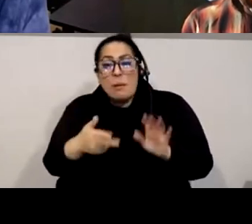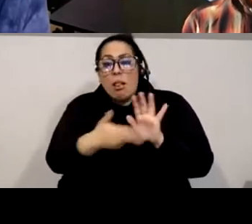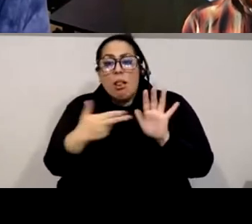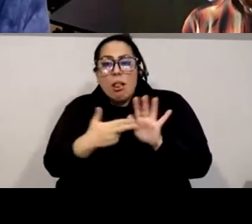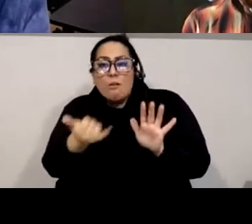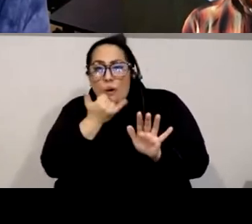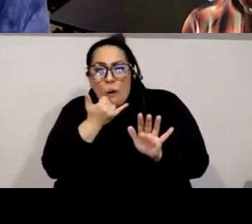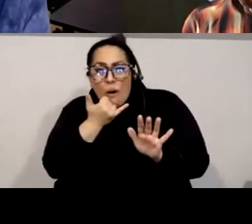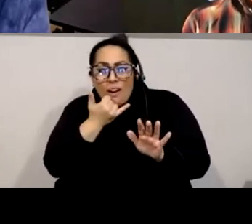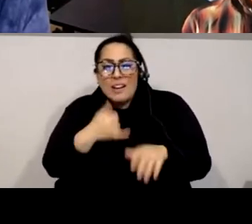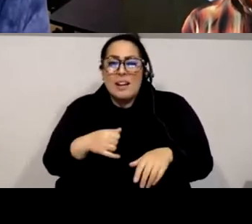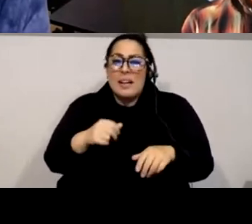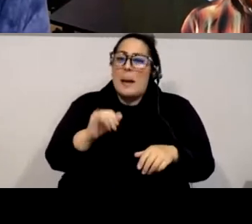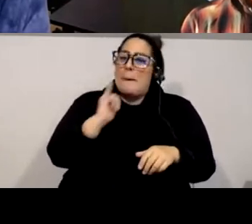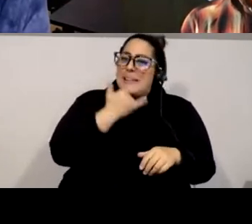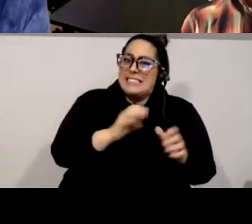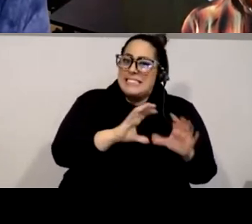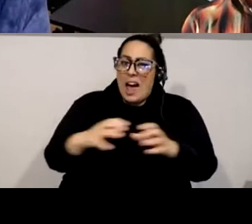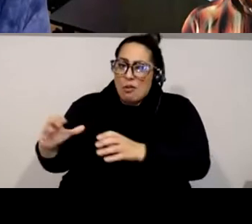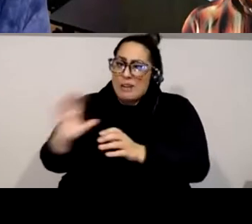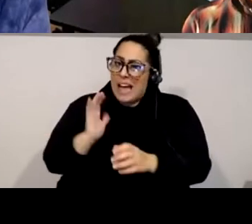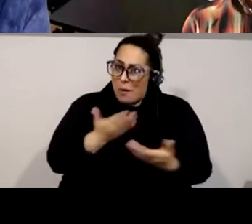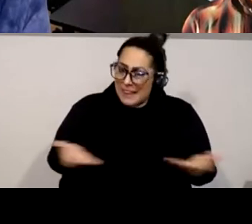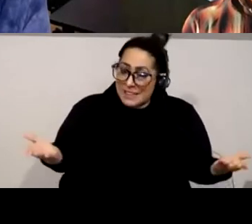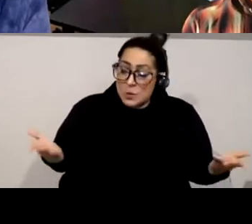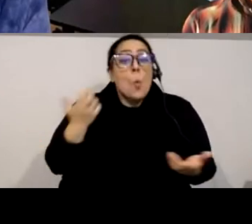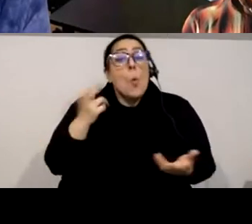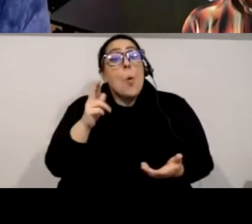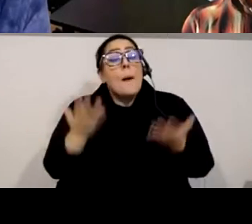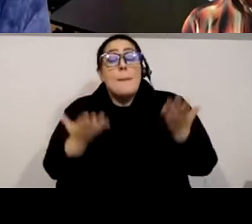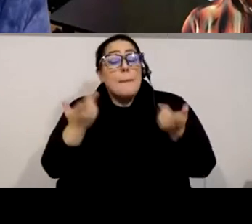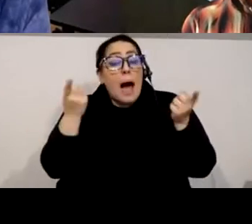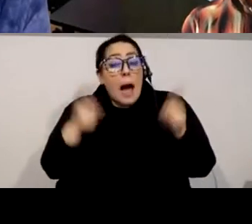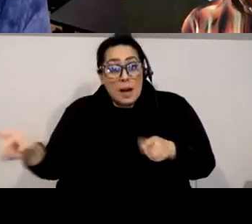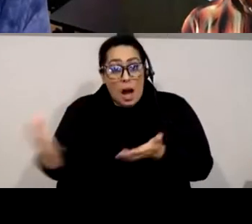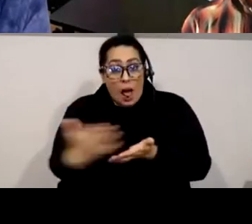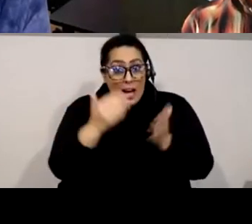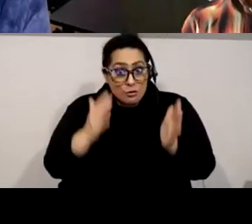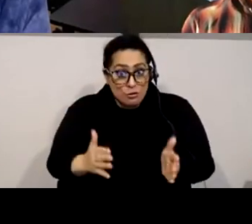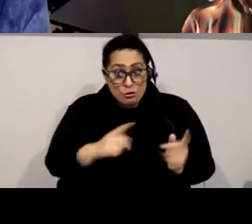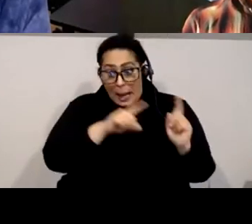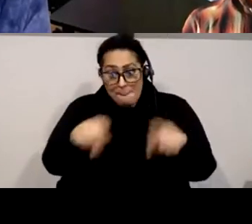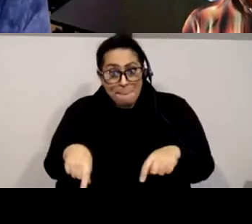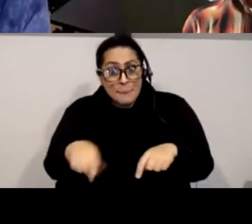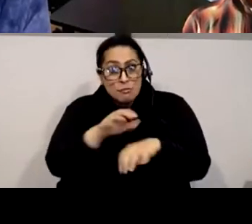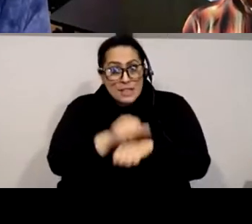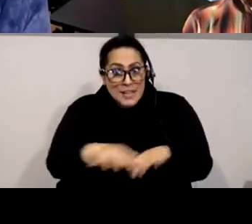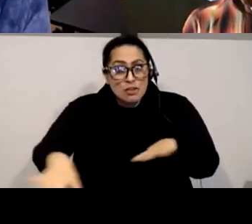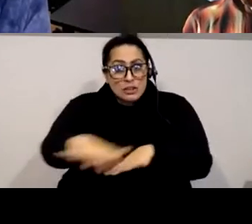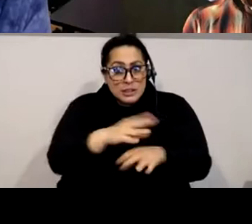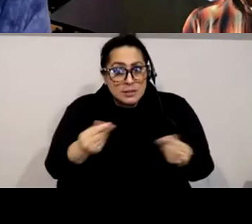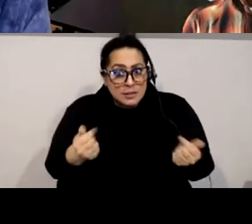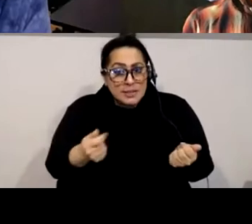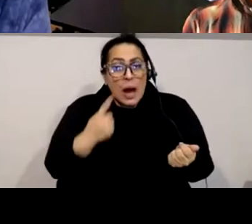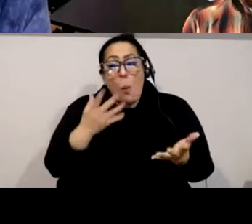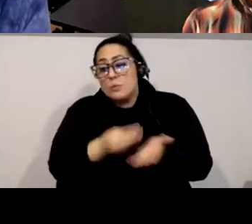sort of part of the story as well or it could be a collector came to the reservation and asked you know wanted to buy some